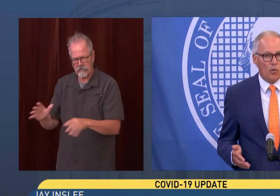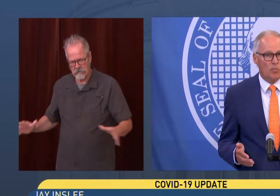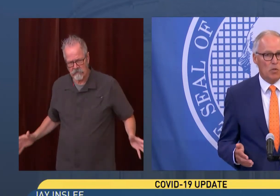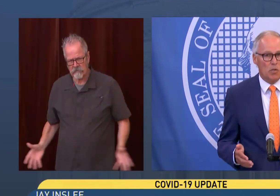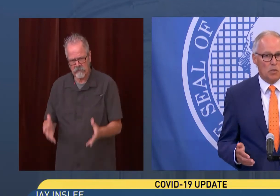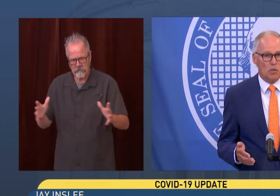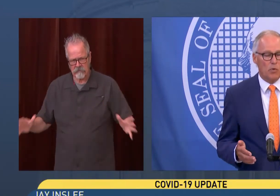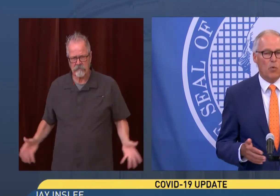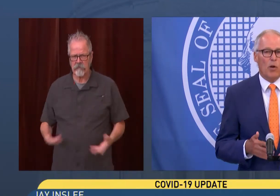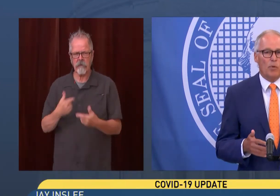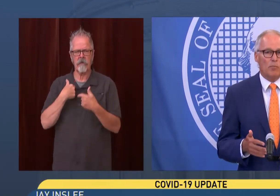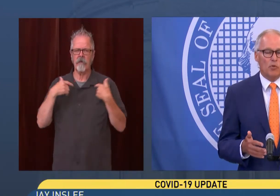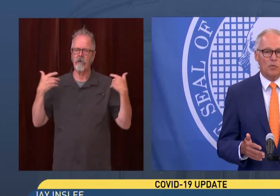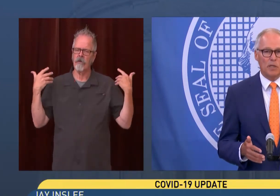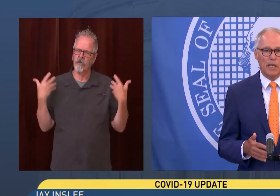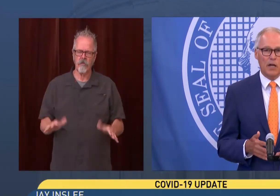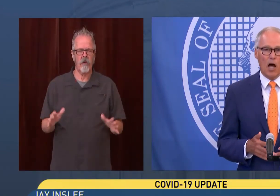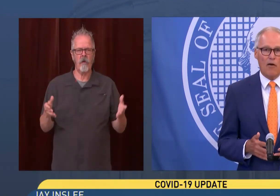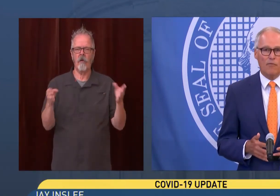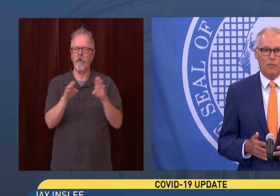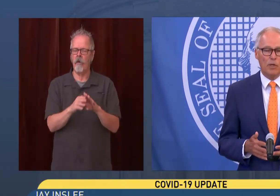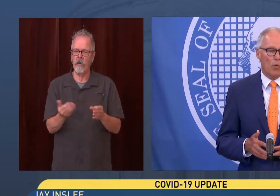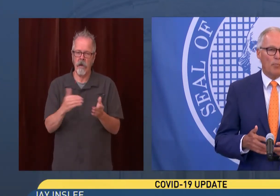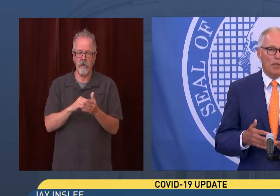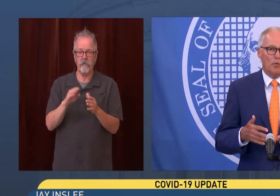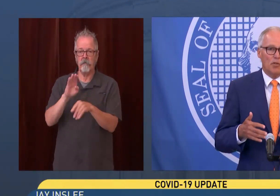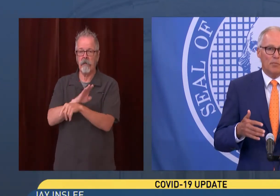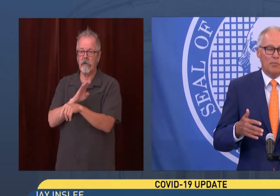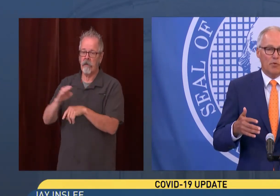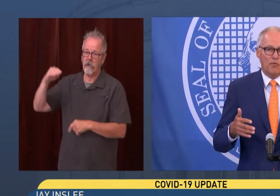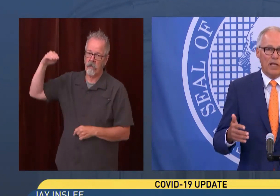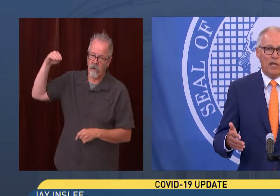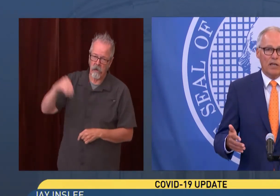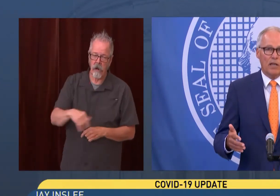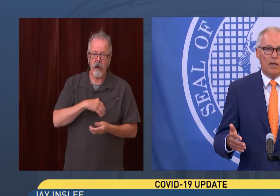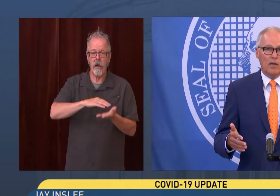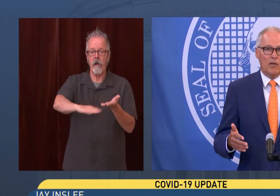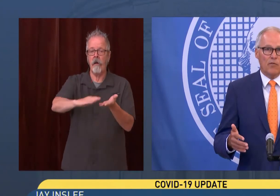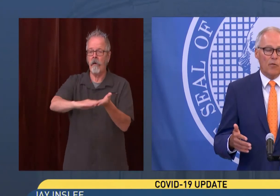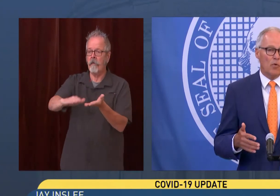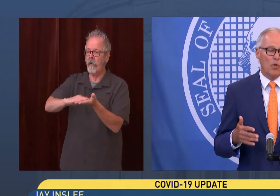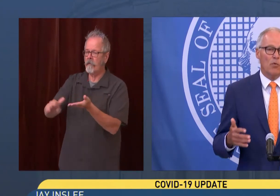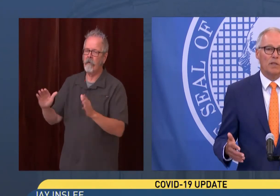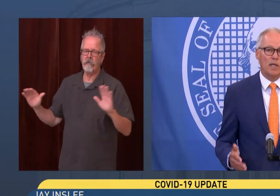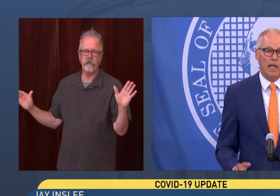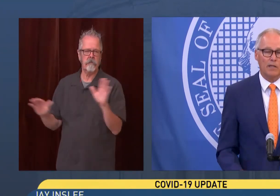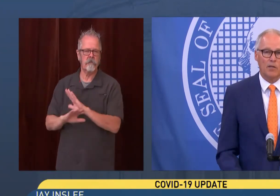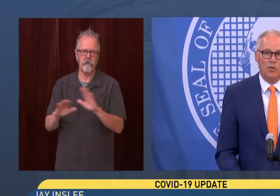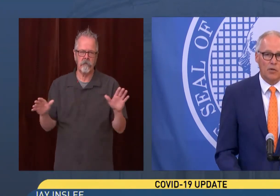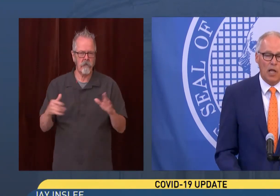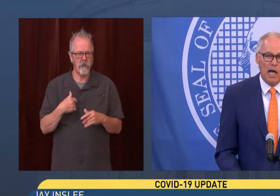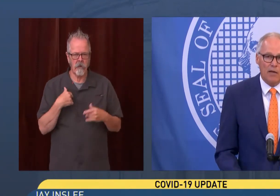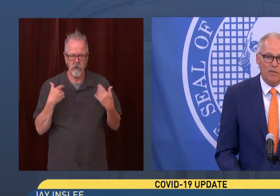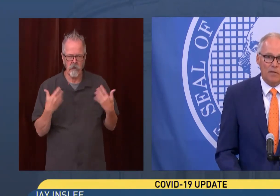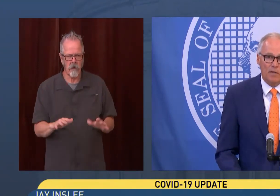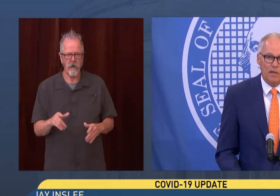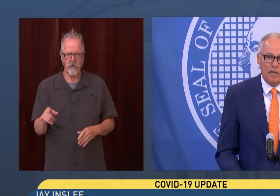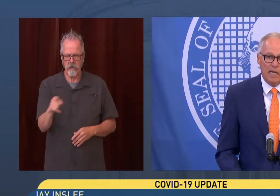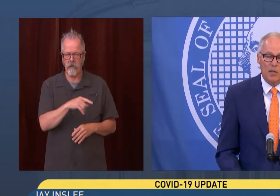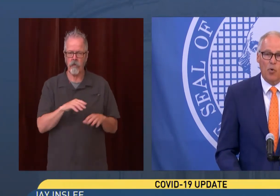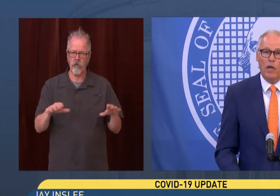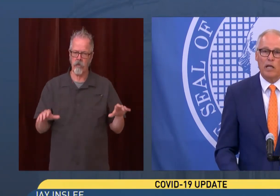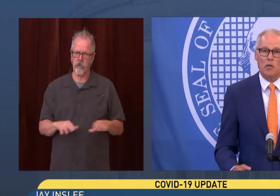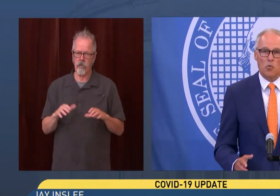don't want to close businesses. We don't want people to be laid off. We don't want people to be prevented from doing what they'd like to do in their lives.